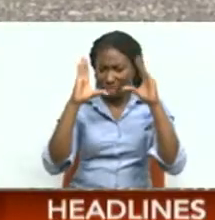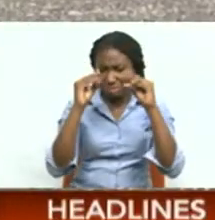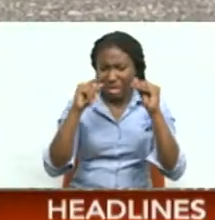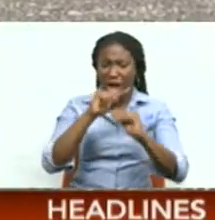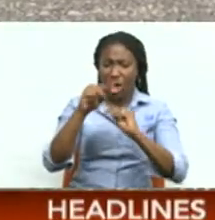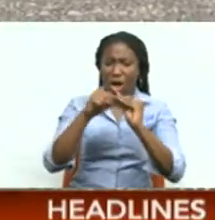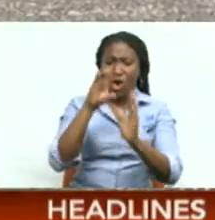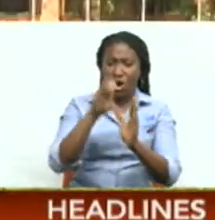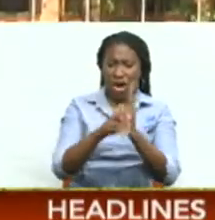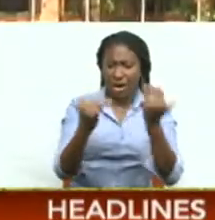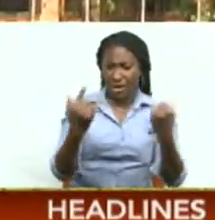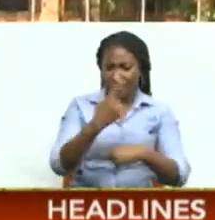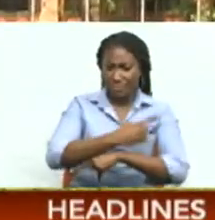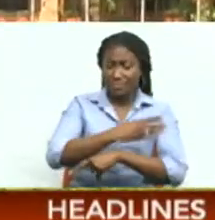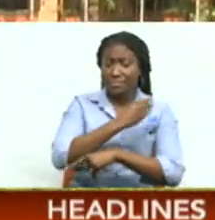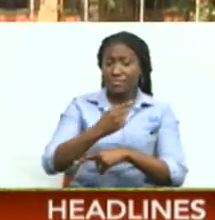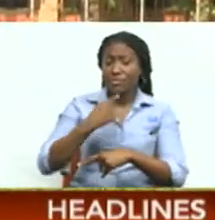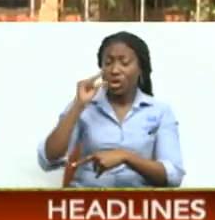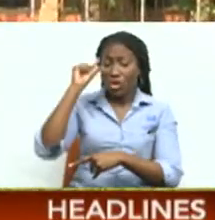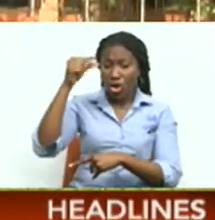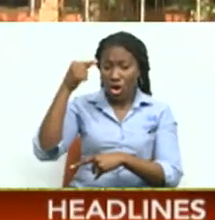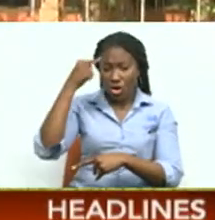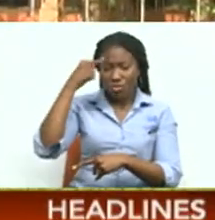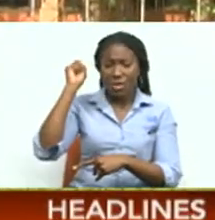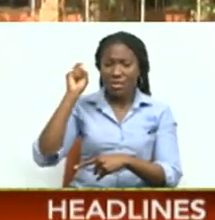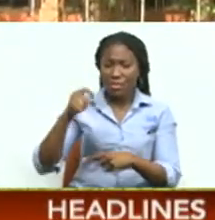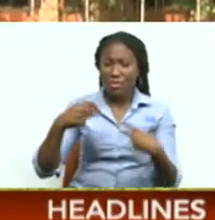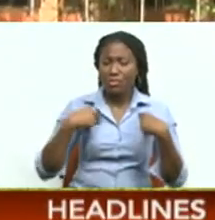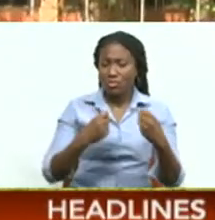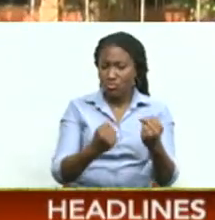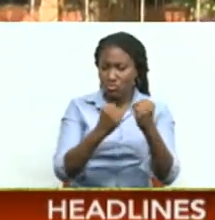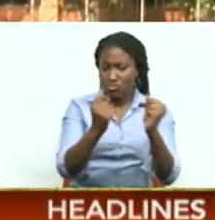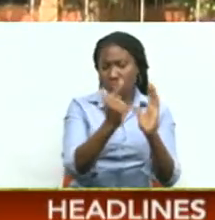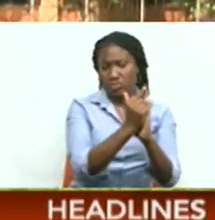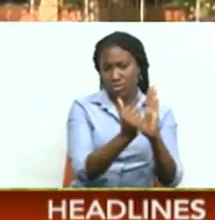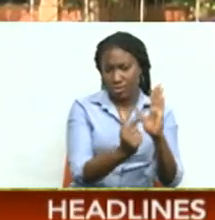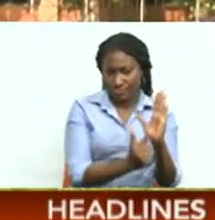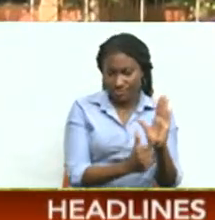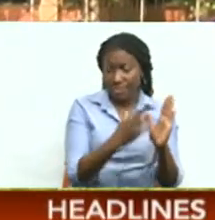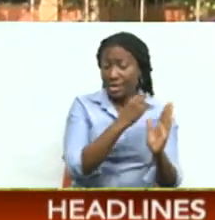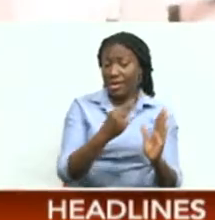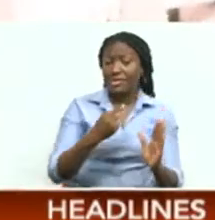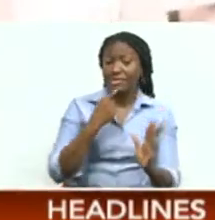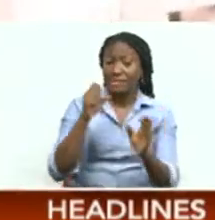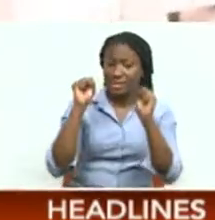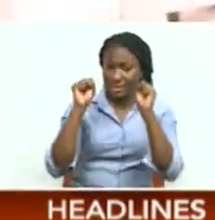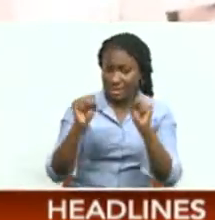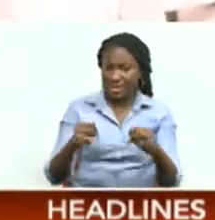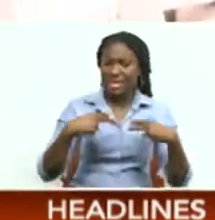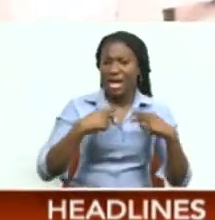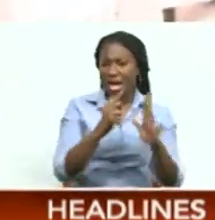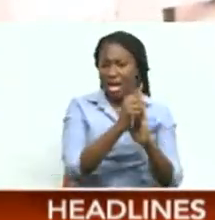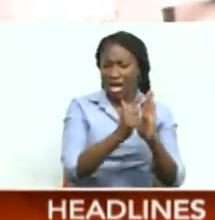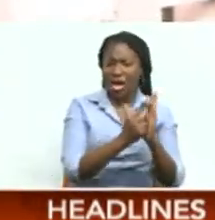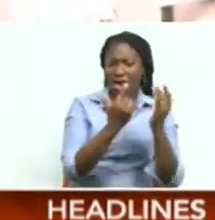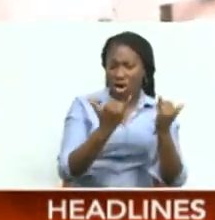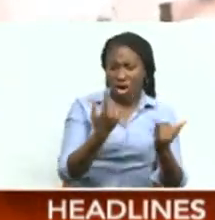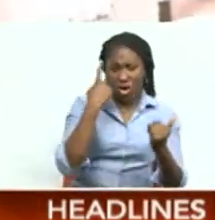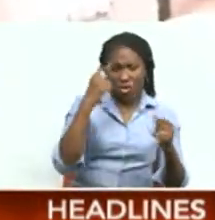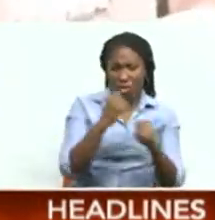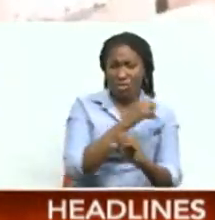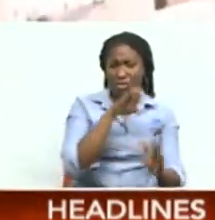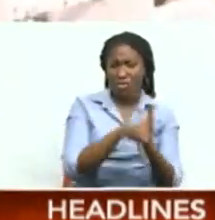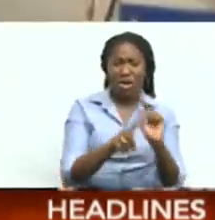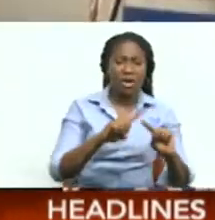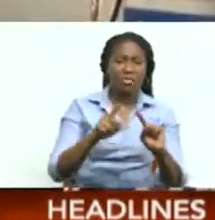Rambasad said The government must bring robust legislation She said that while there is legislation to help fight crime There is